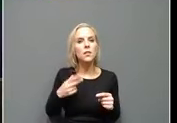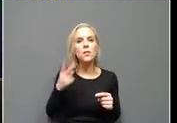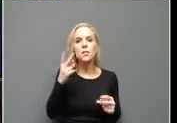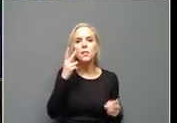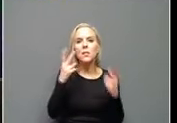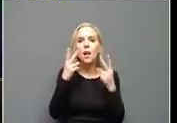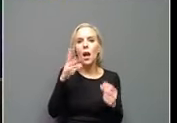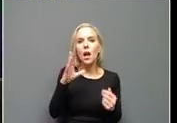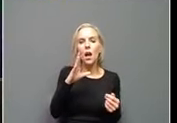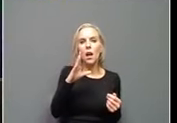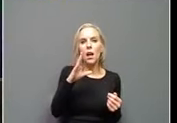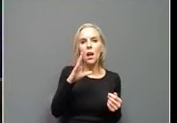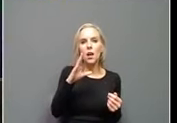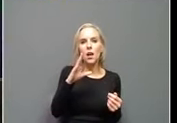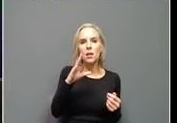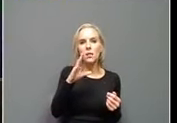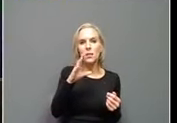um,